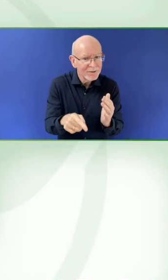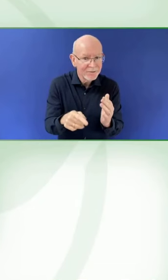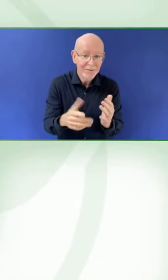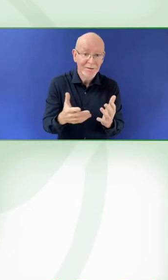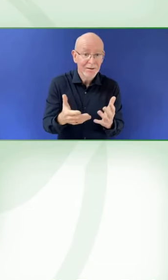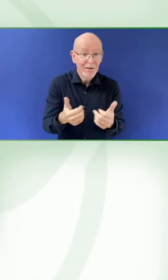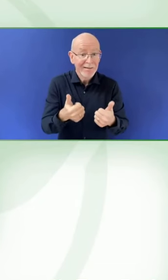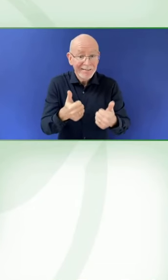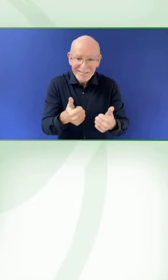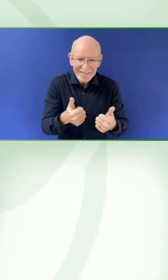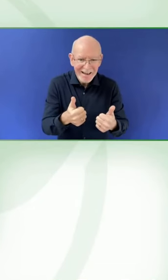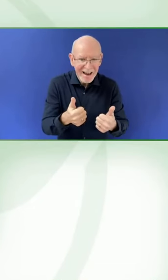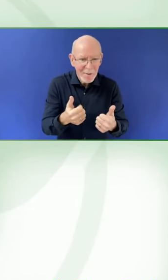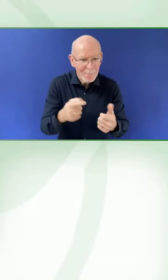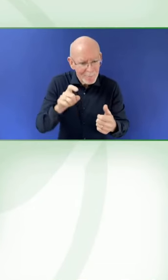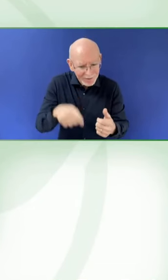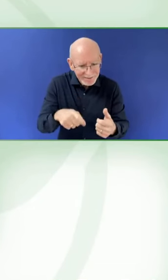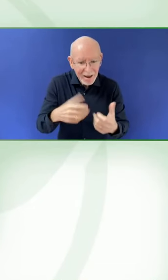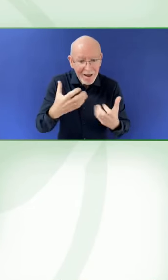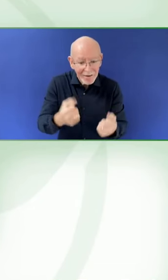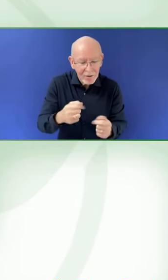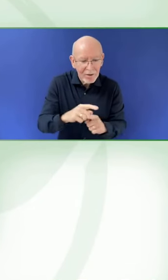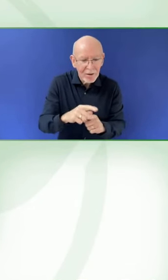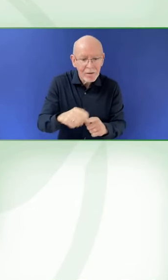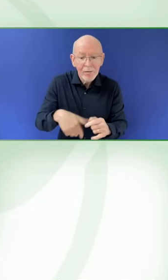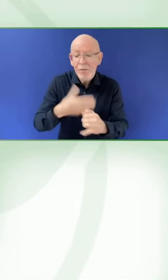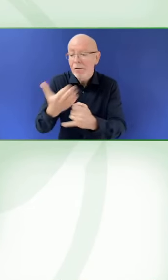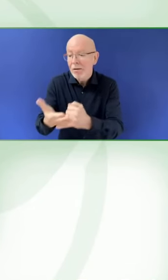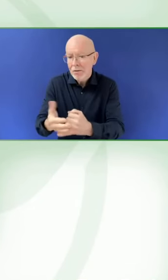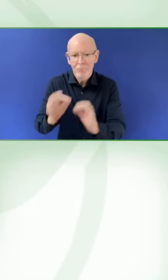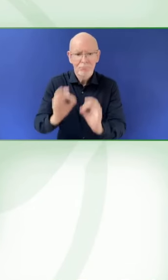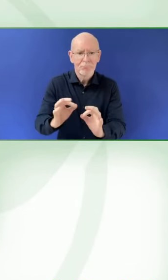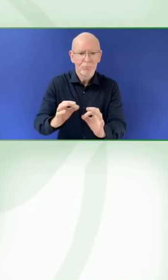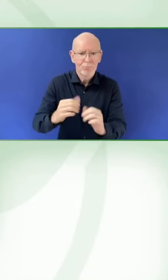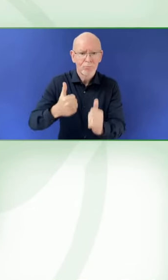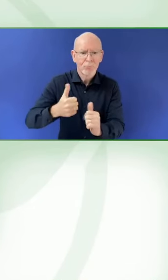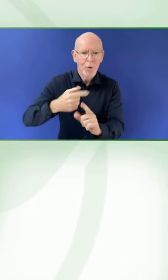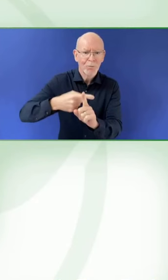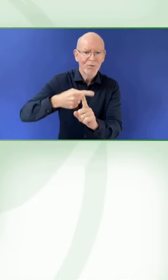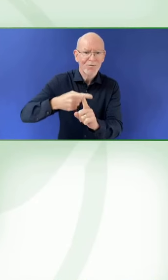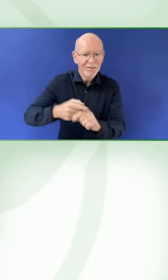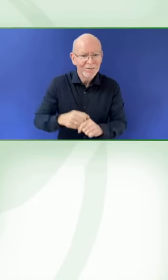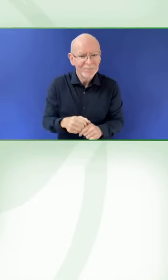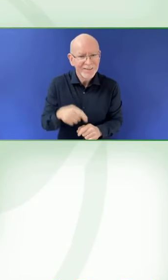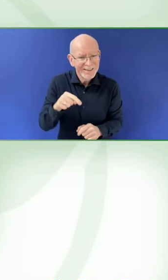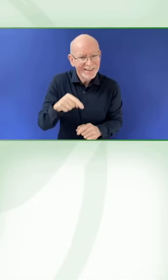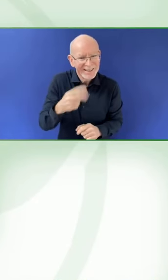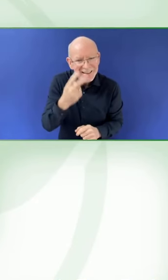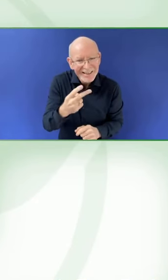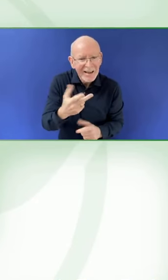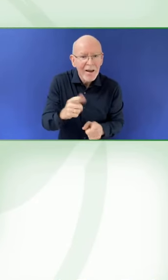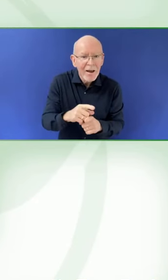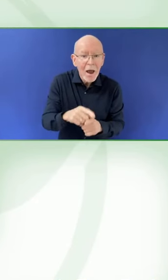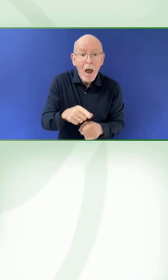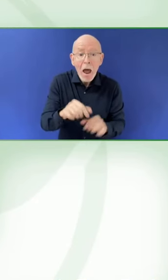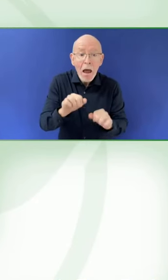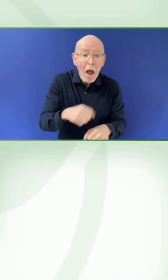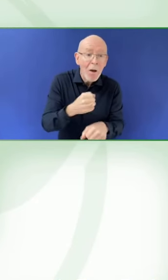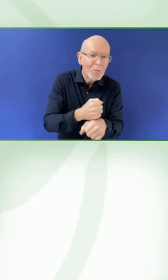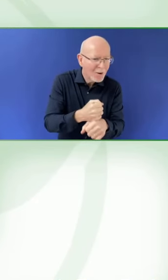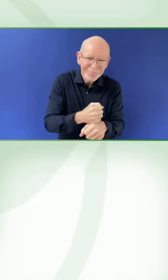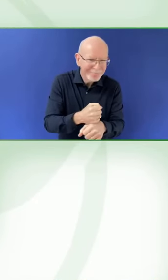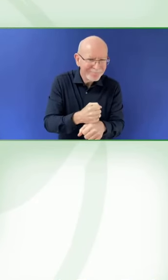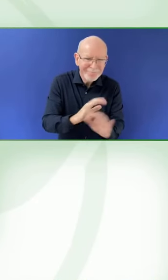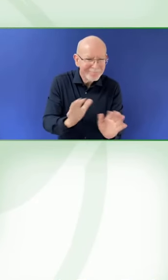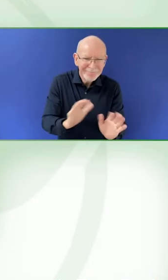Certainly enough from me. The format of this session, we're going to give each person four minutes. I think we're agreeing on four minutes